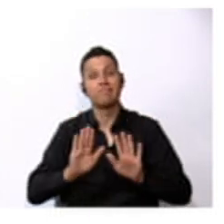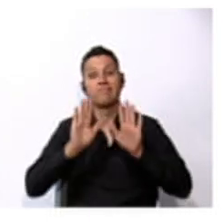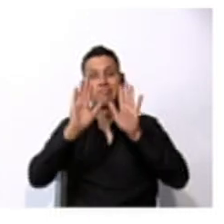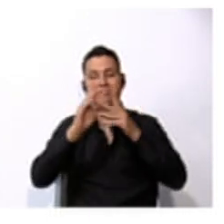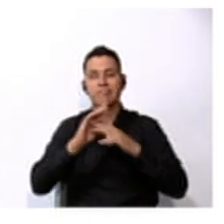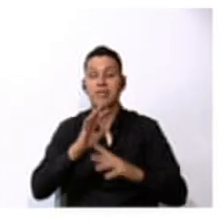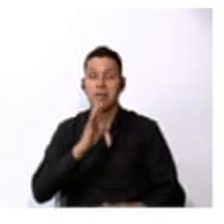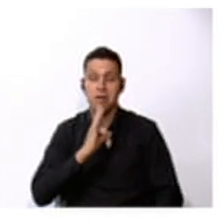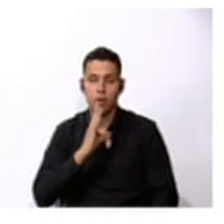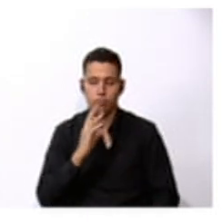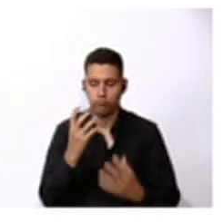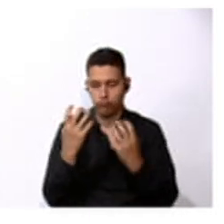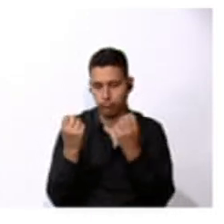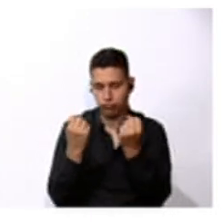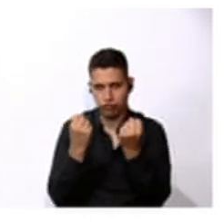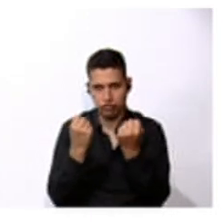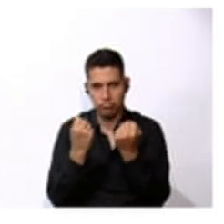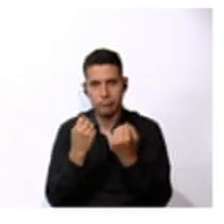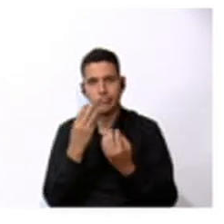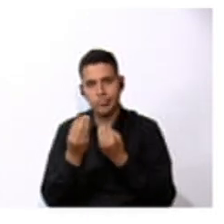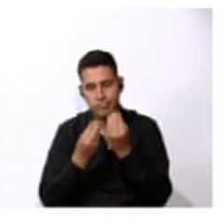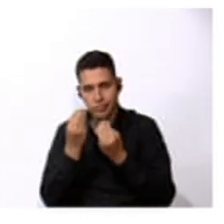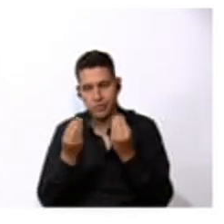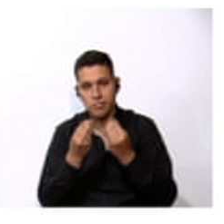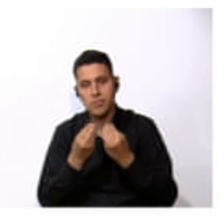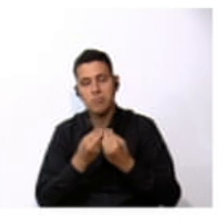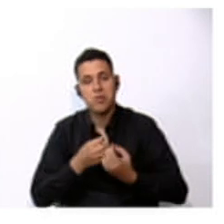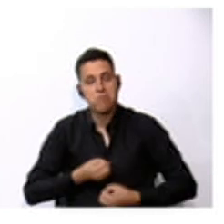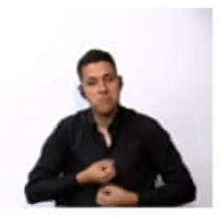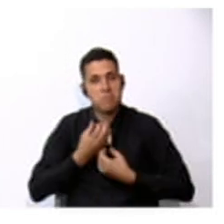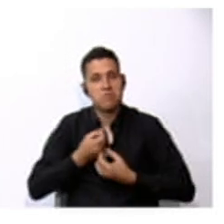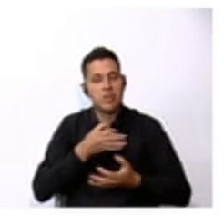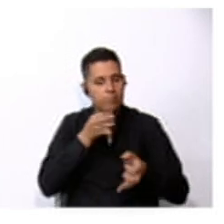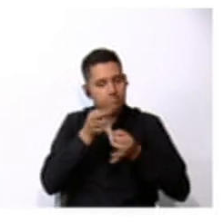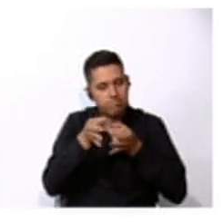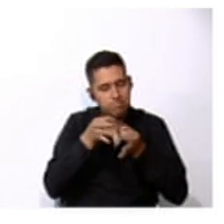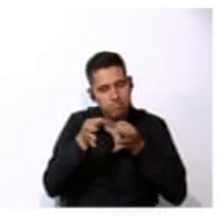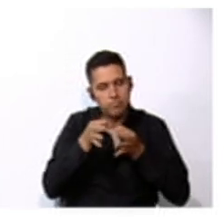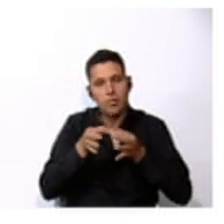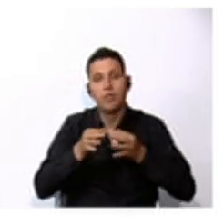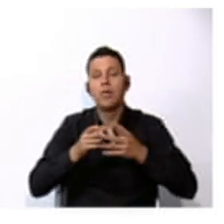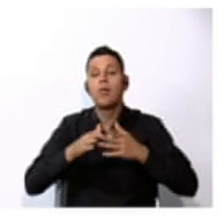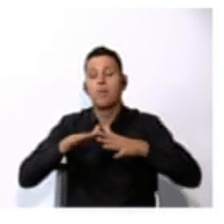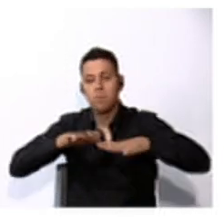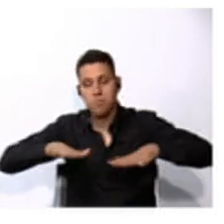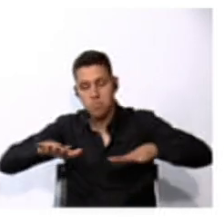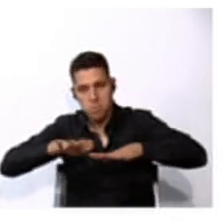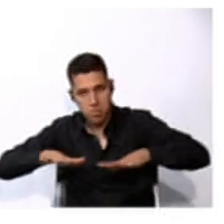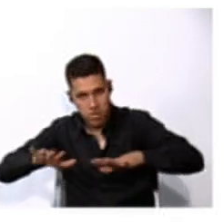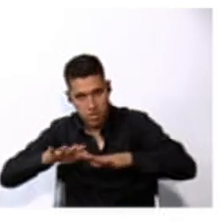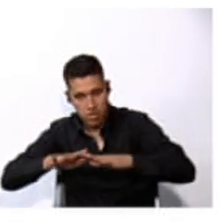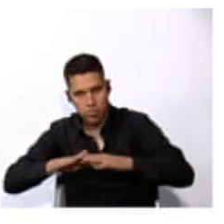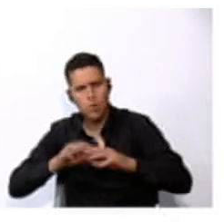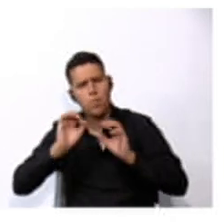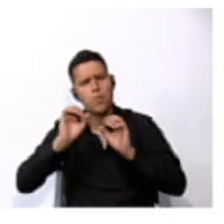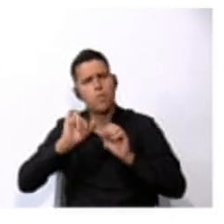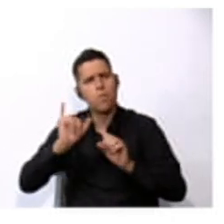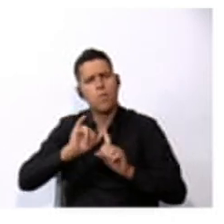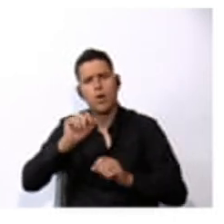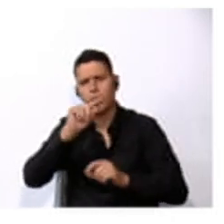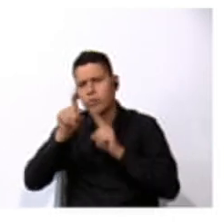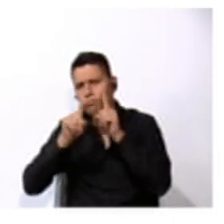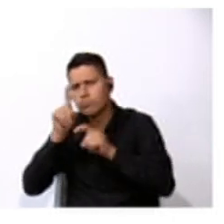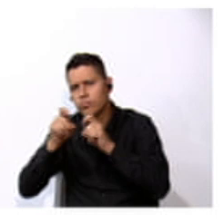speaking you are going to describe location of familiar places and asks for the location